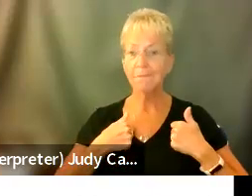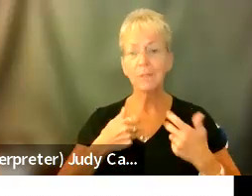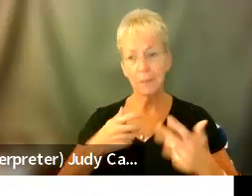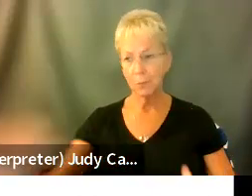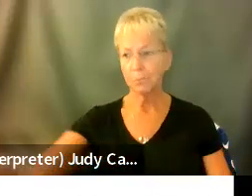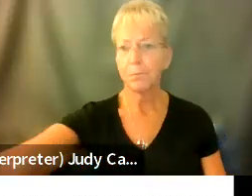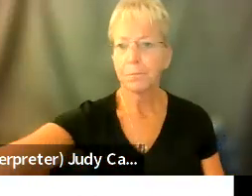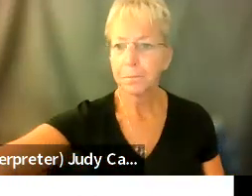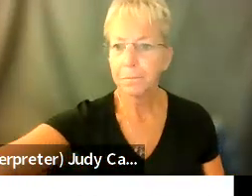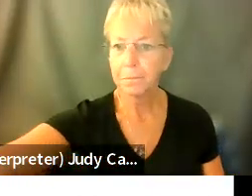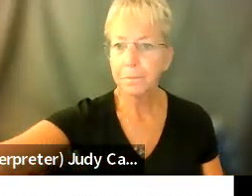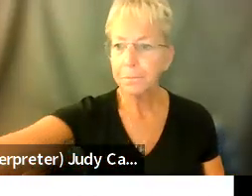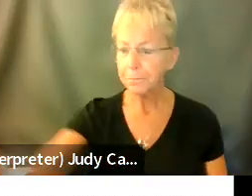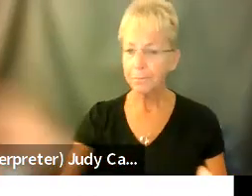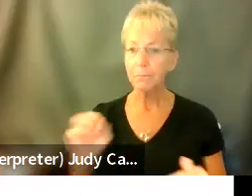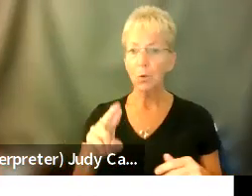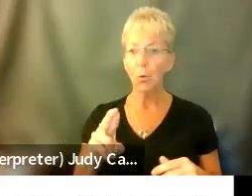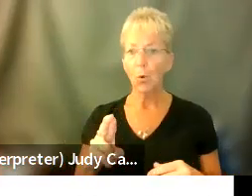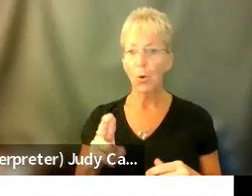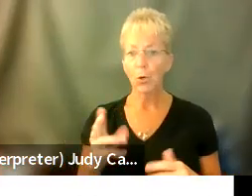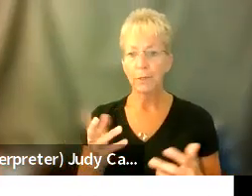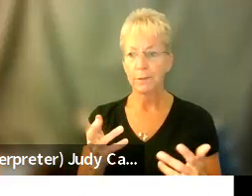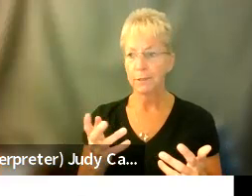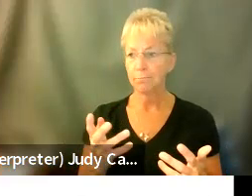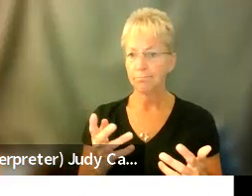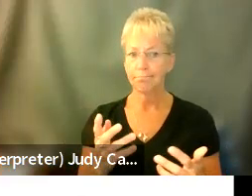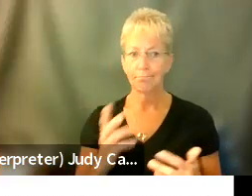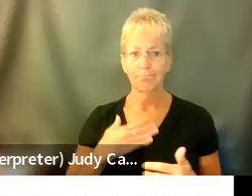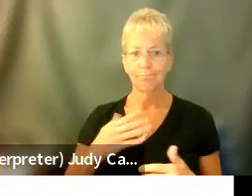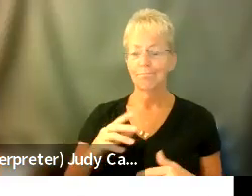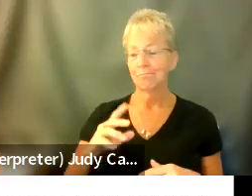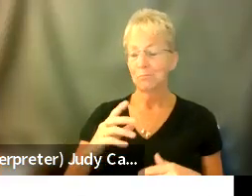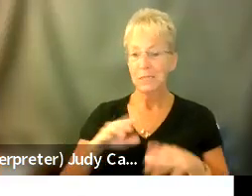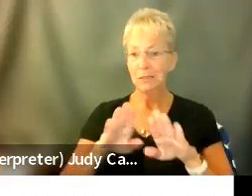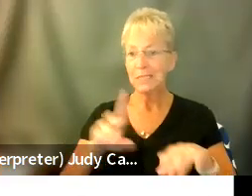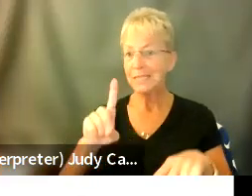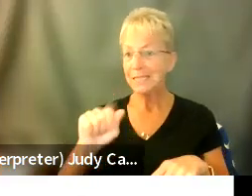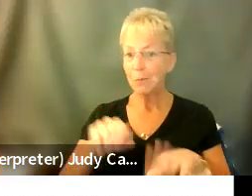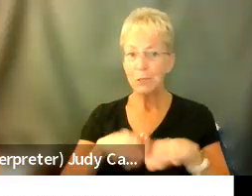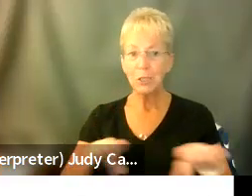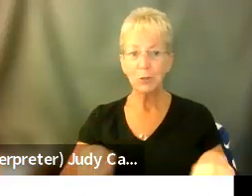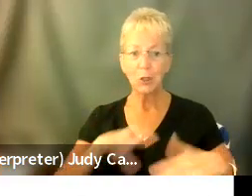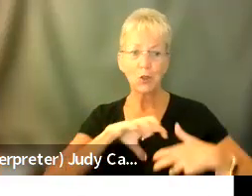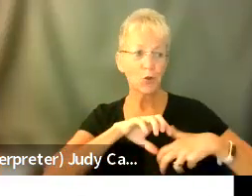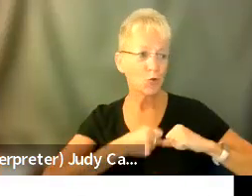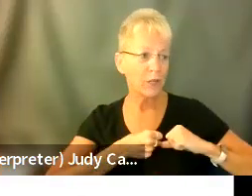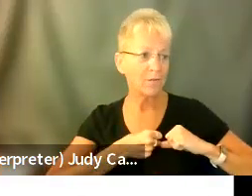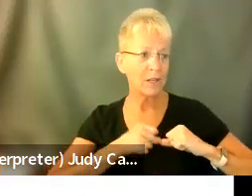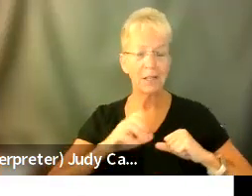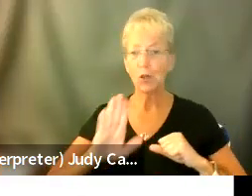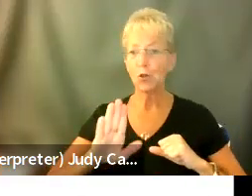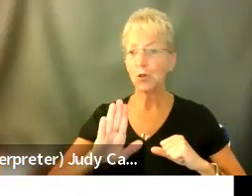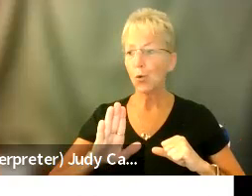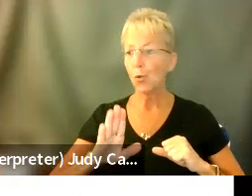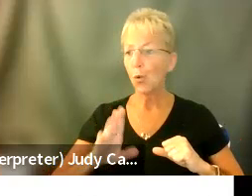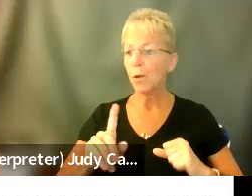or, you know, uh, for parents, uh, with disabled children, it's not grieving. It's grieving. Um, you're still